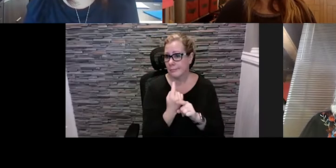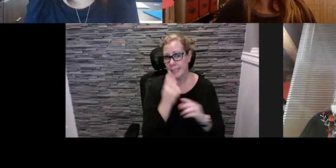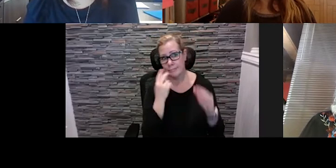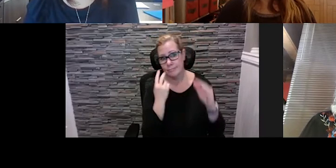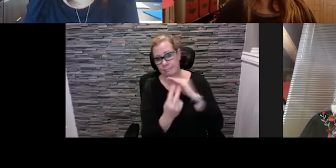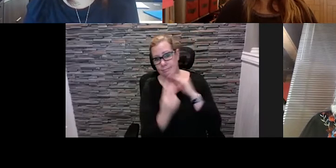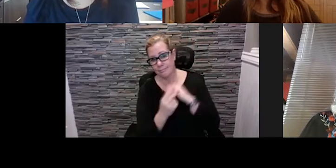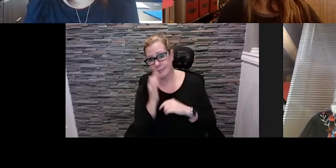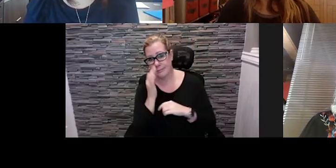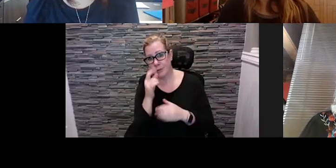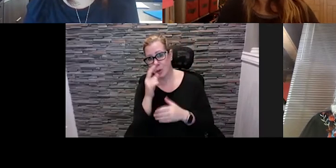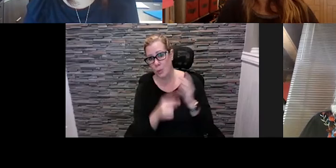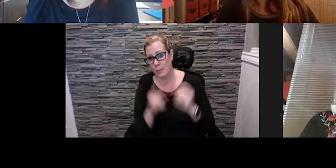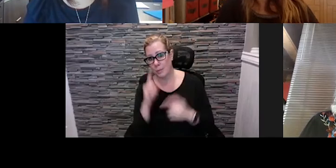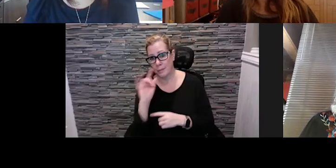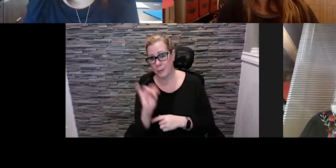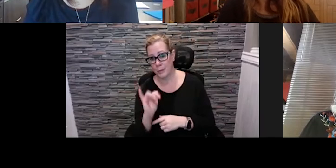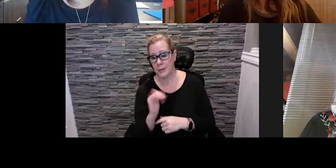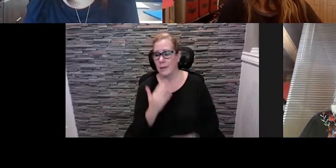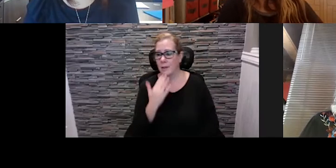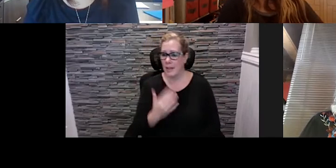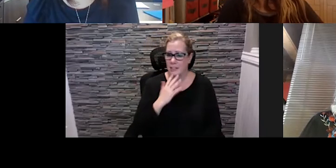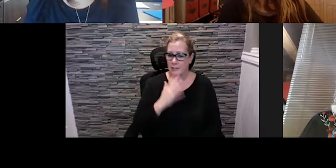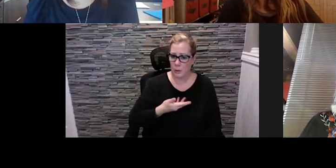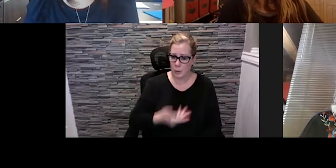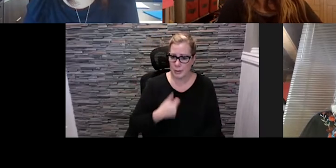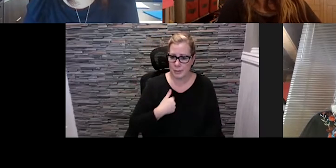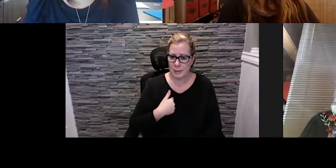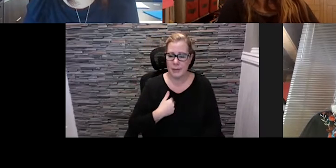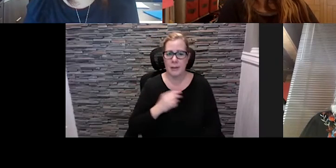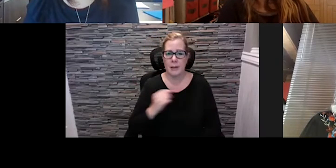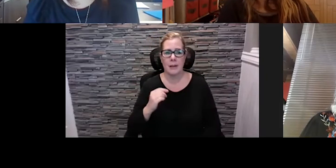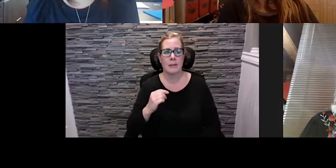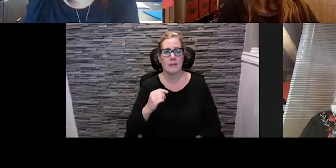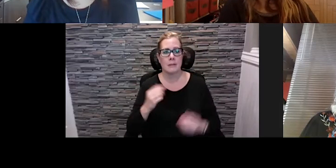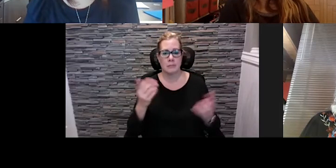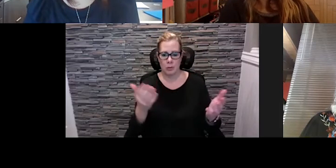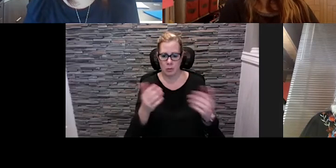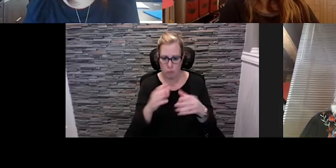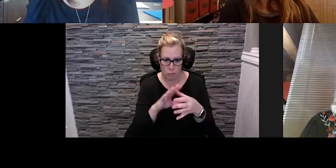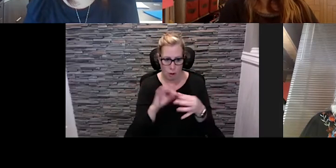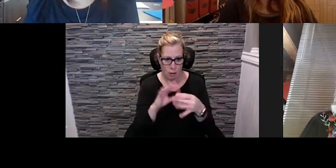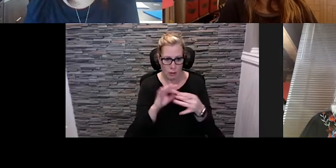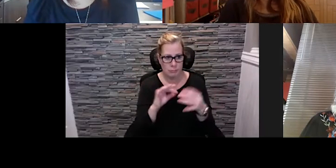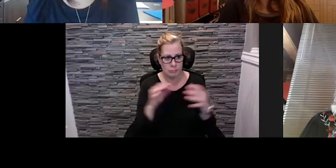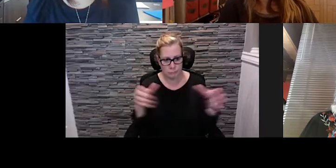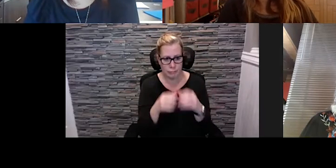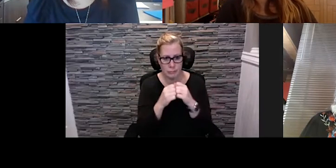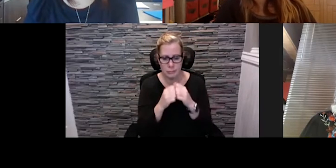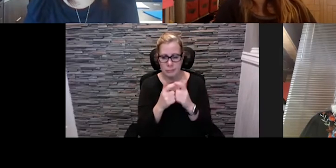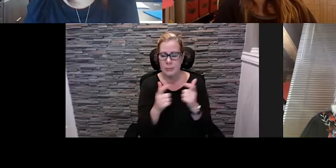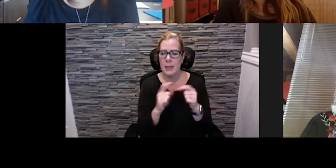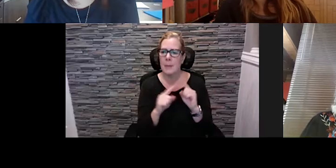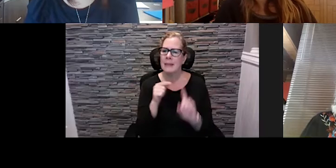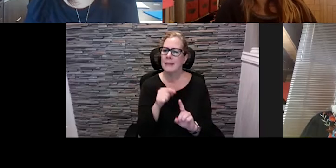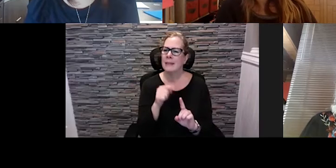of us so uh thanks for including me and and uh and bringing this all together um i uh i i was you know this